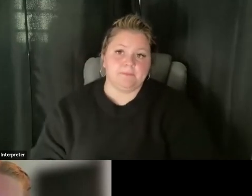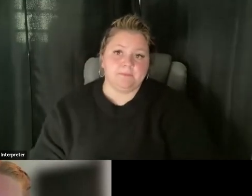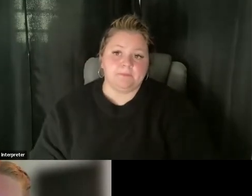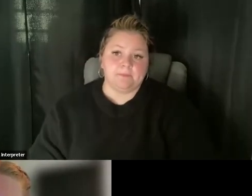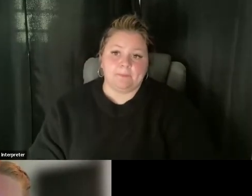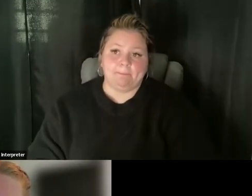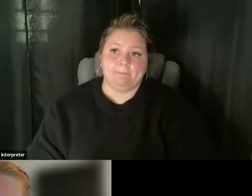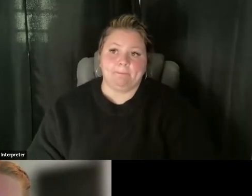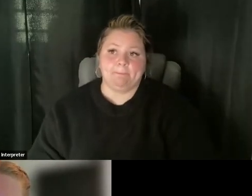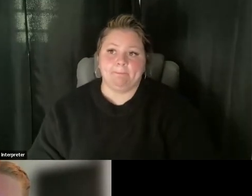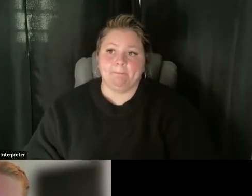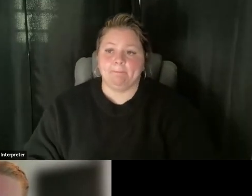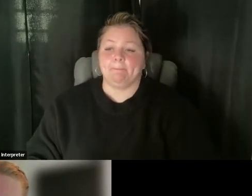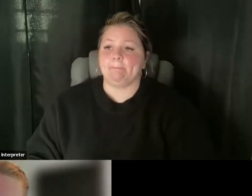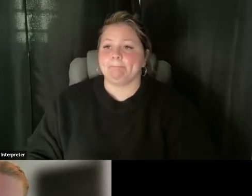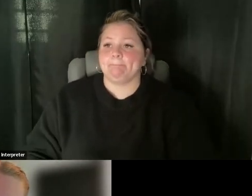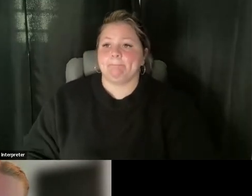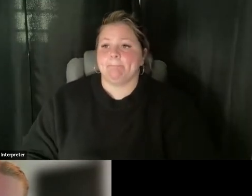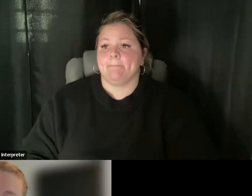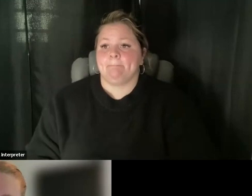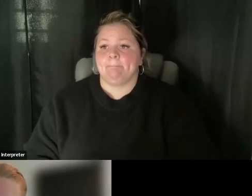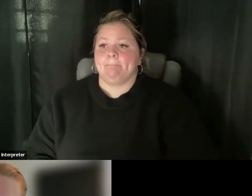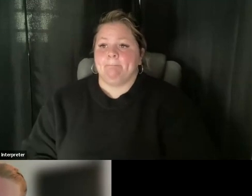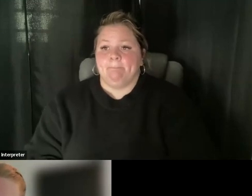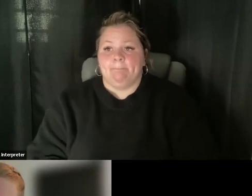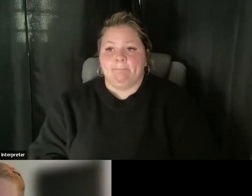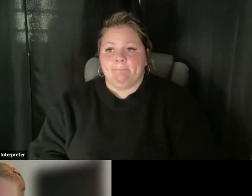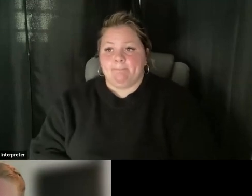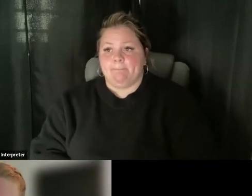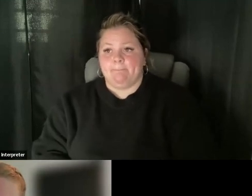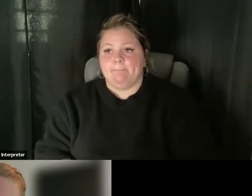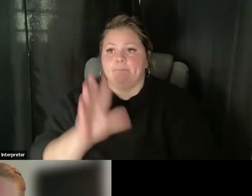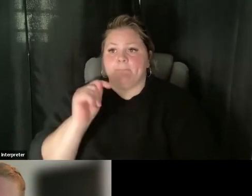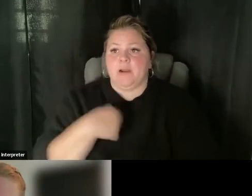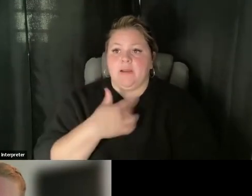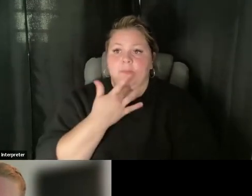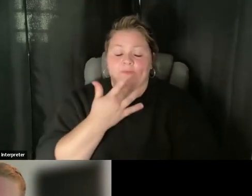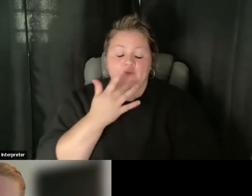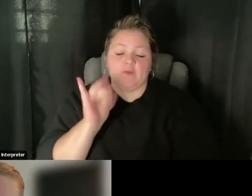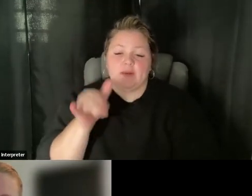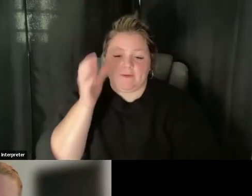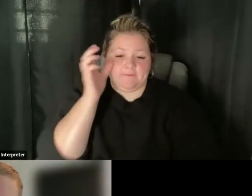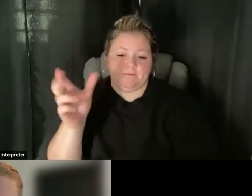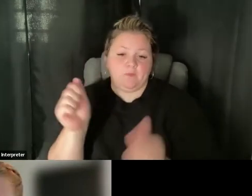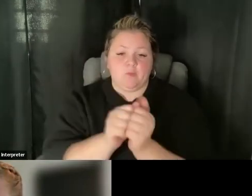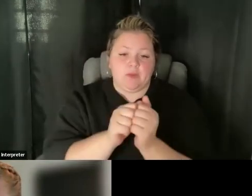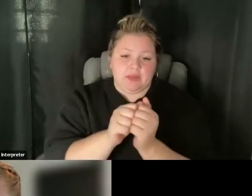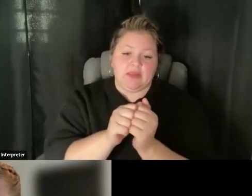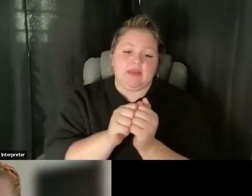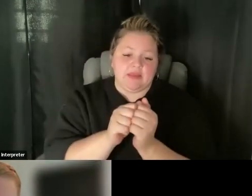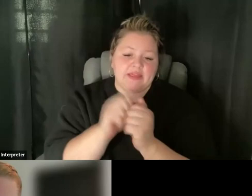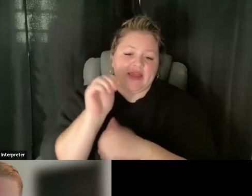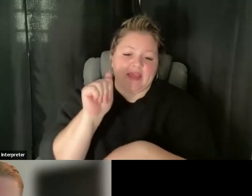myself am a big fan of having the idea of having an ASL, um, video recording.